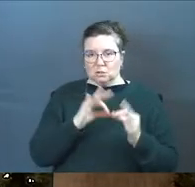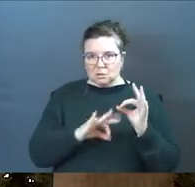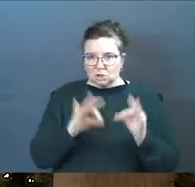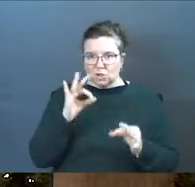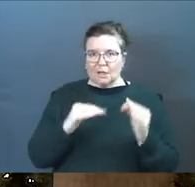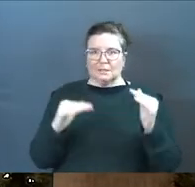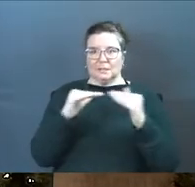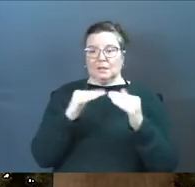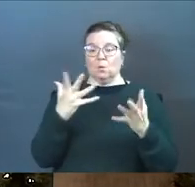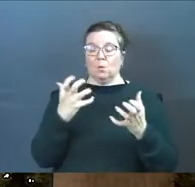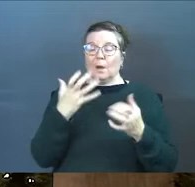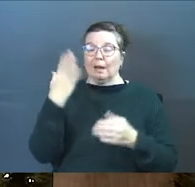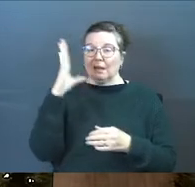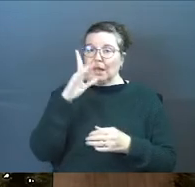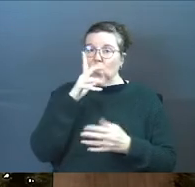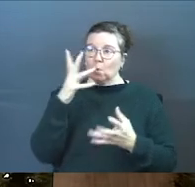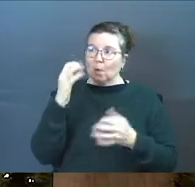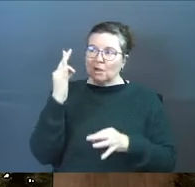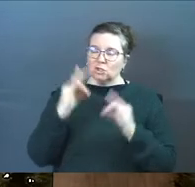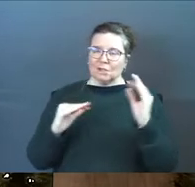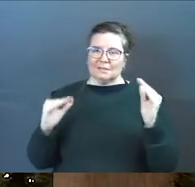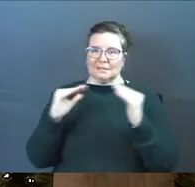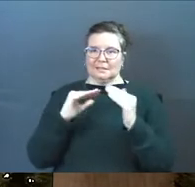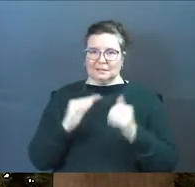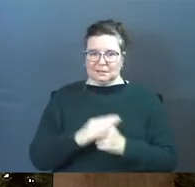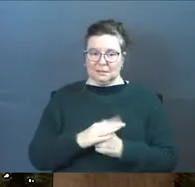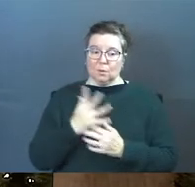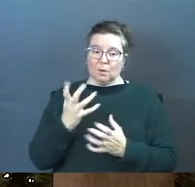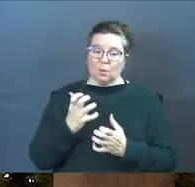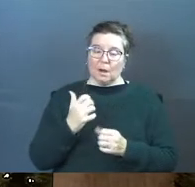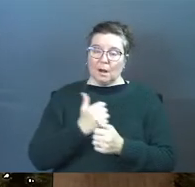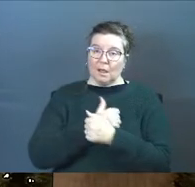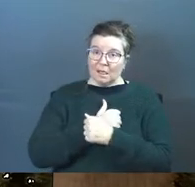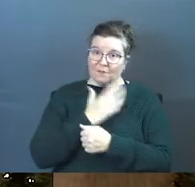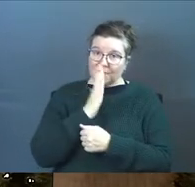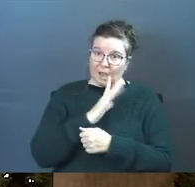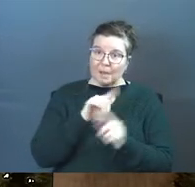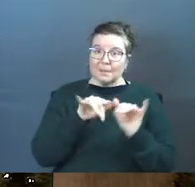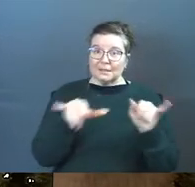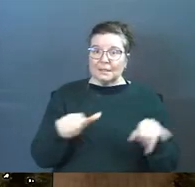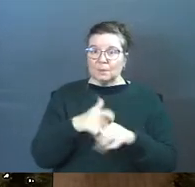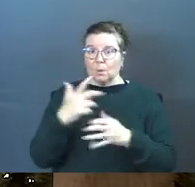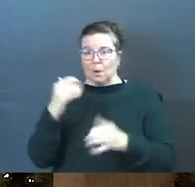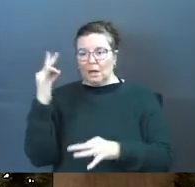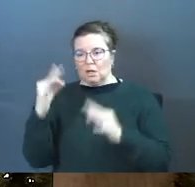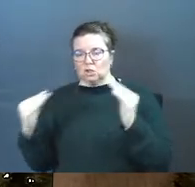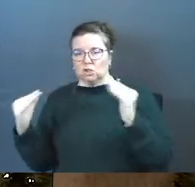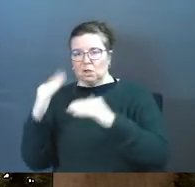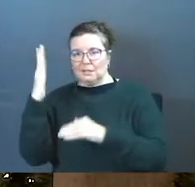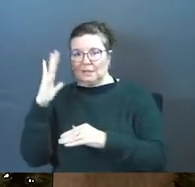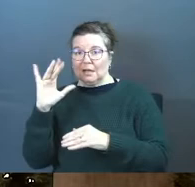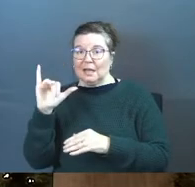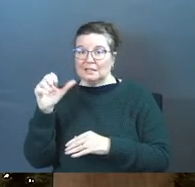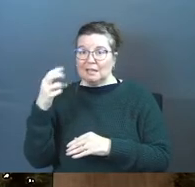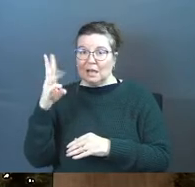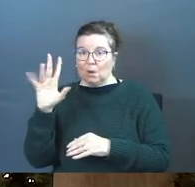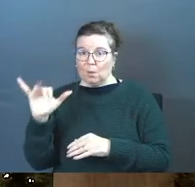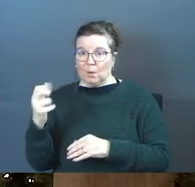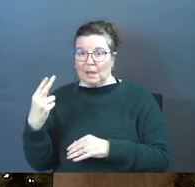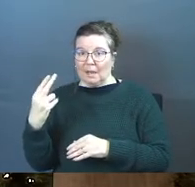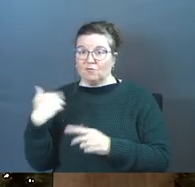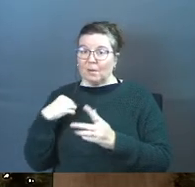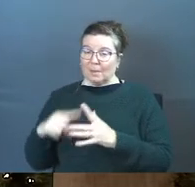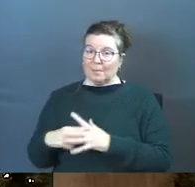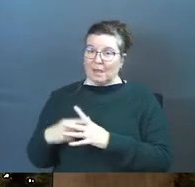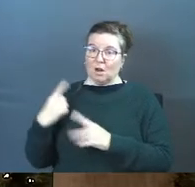And we want a God who wants justice. We want a loving God, but we also want a just God. And Yahweh from the beginning